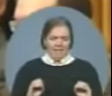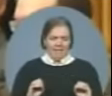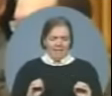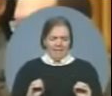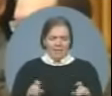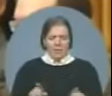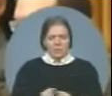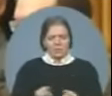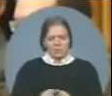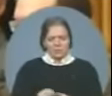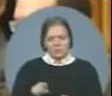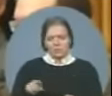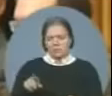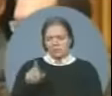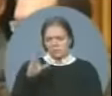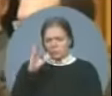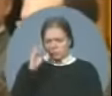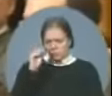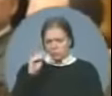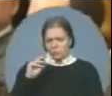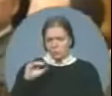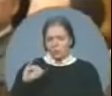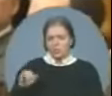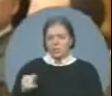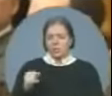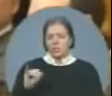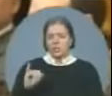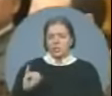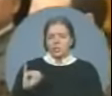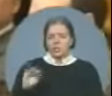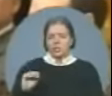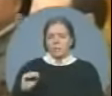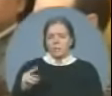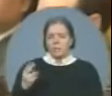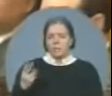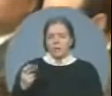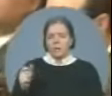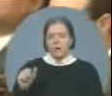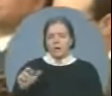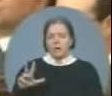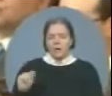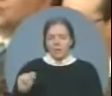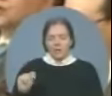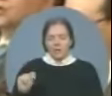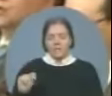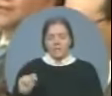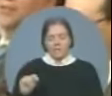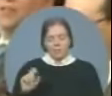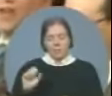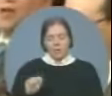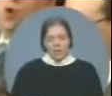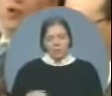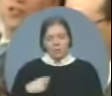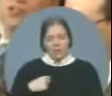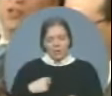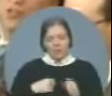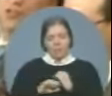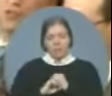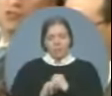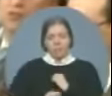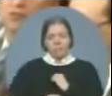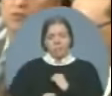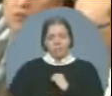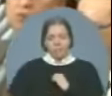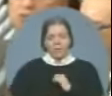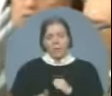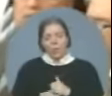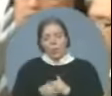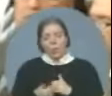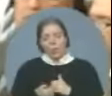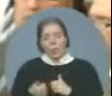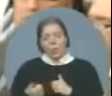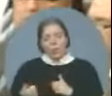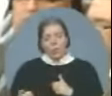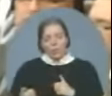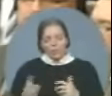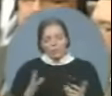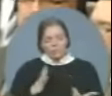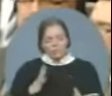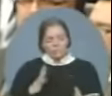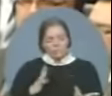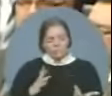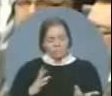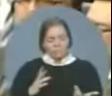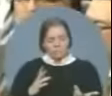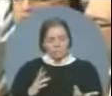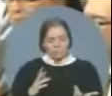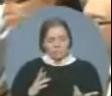it does not exist. And I could go on and on and on. It's a very, very sad party that lacks no policy, no